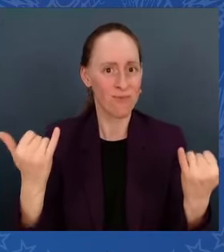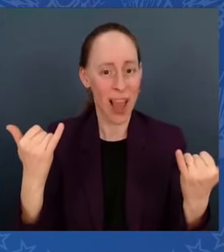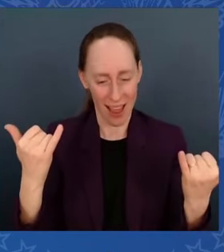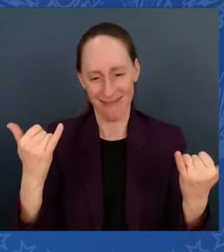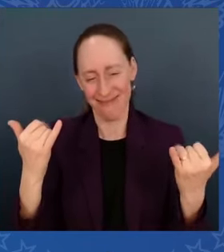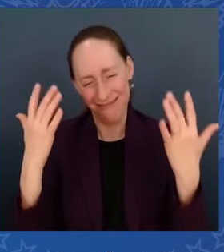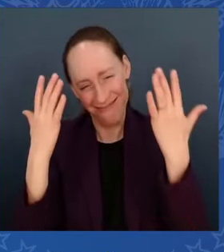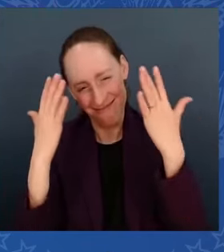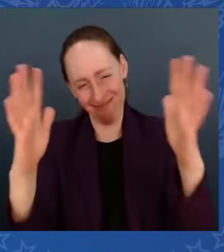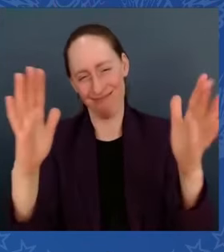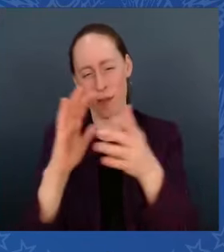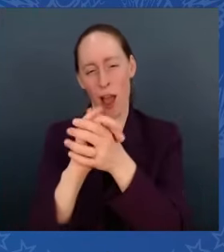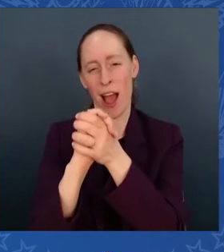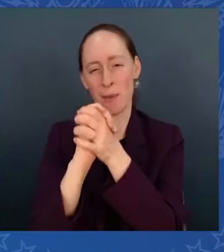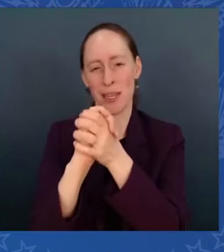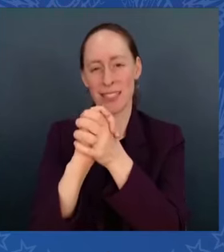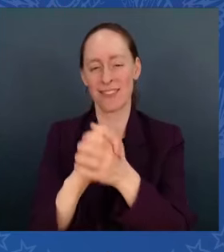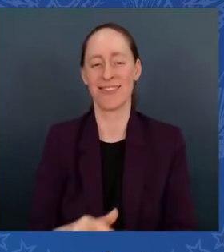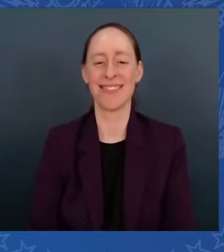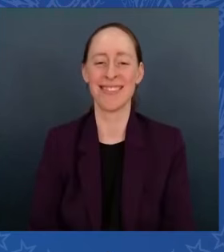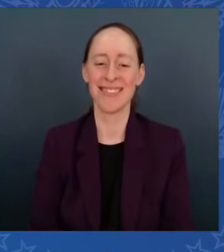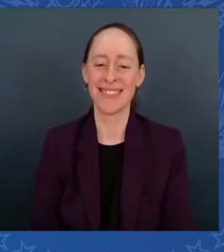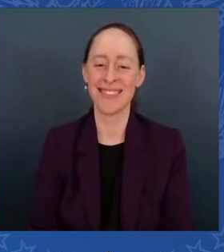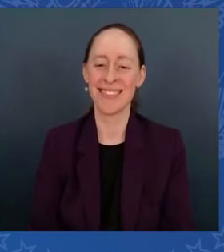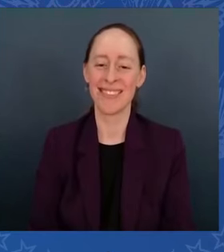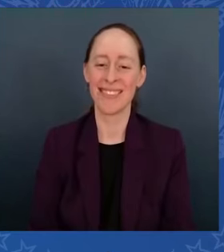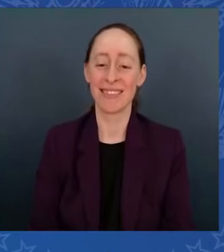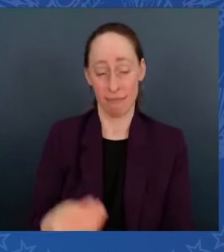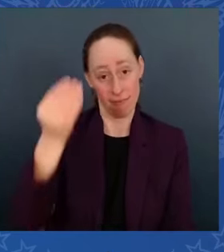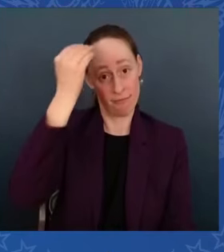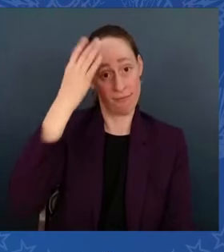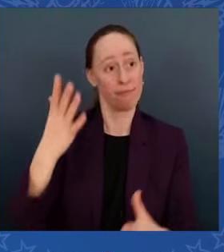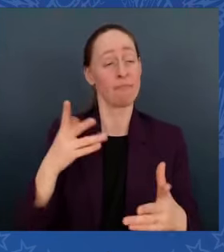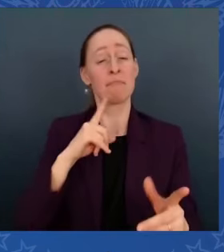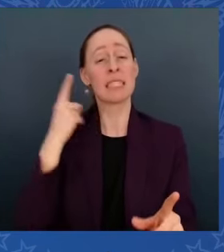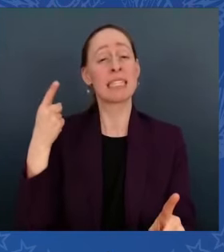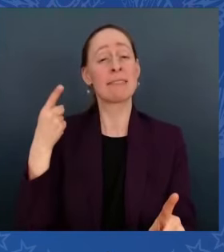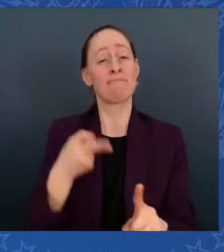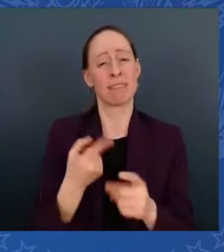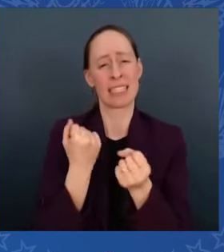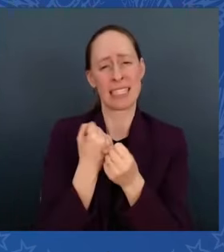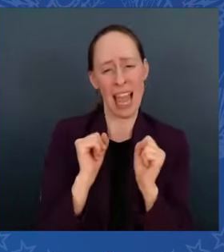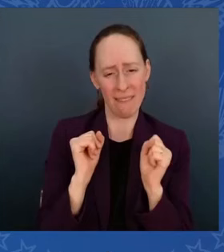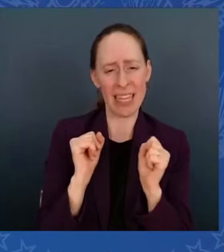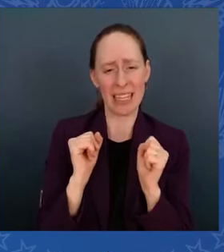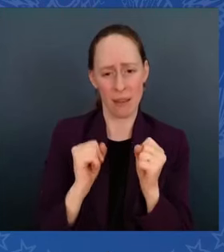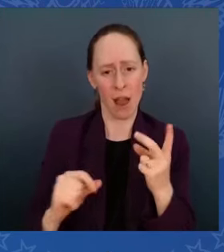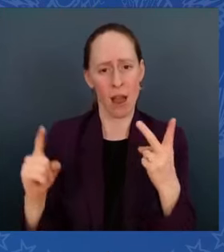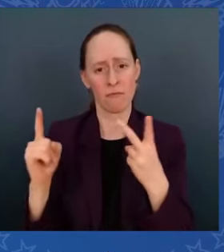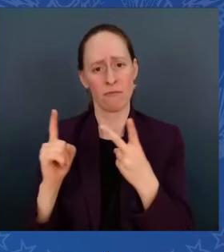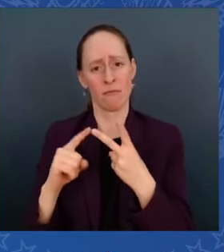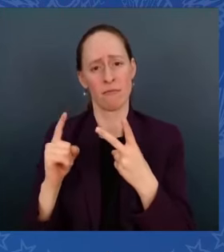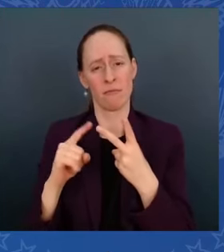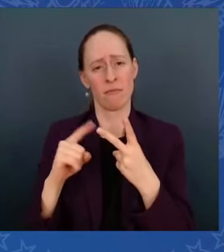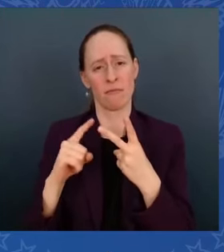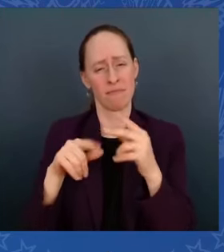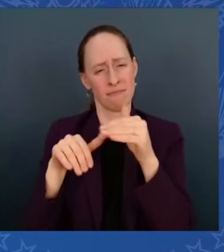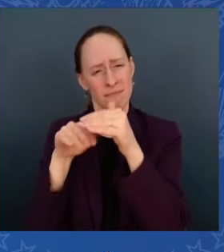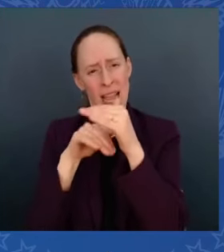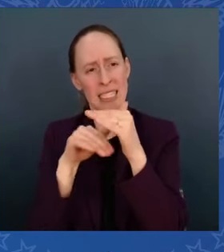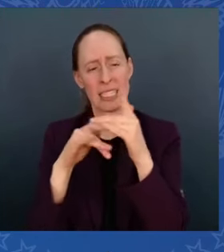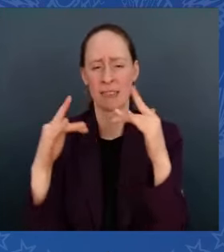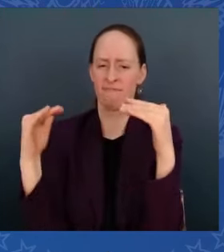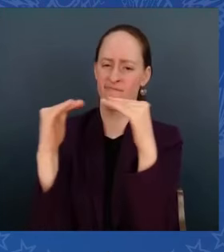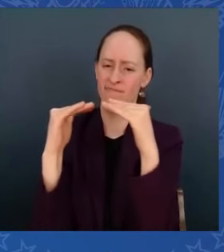this is about safety, but it's also about basic fairness. Nationally, we're directing nearly half of the funding to disadvantaged